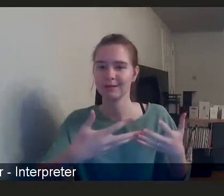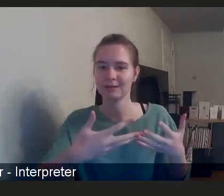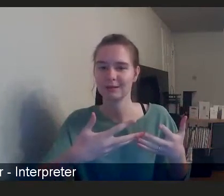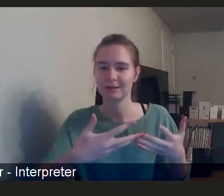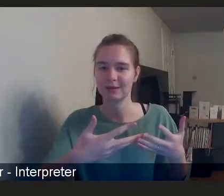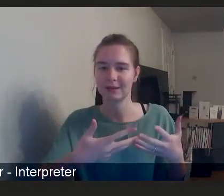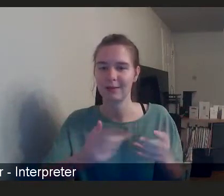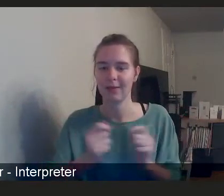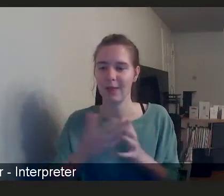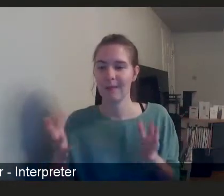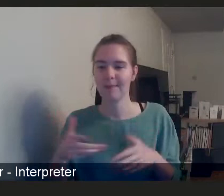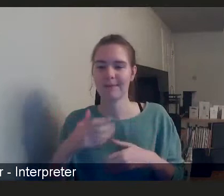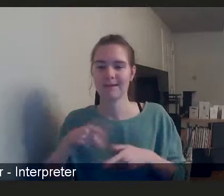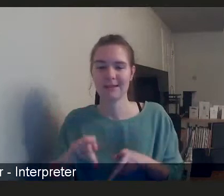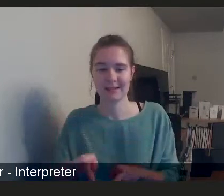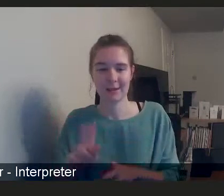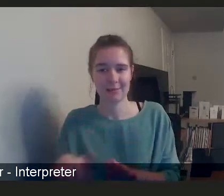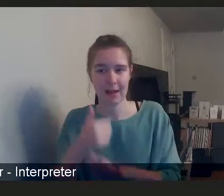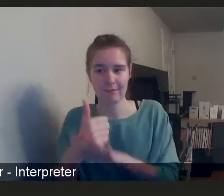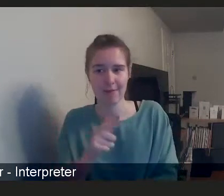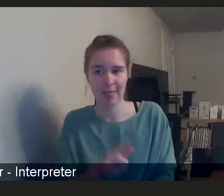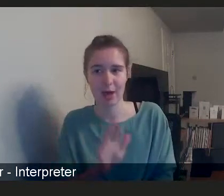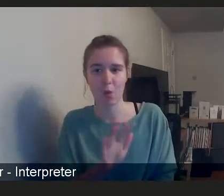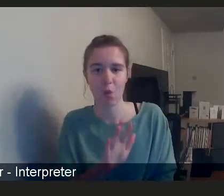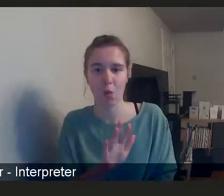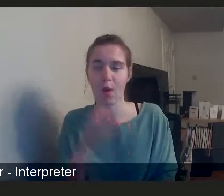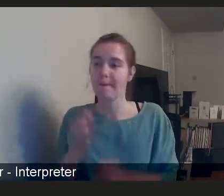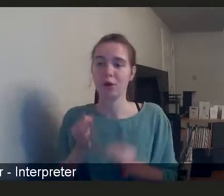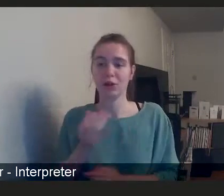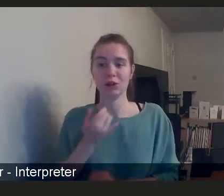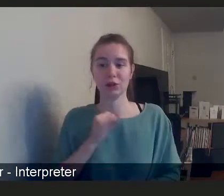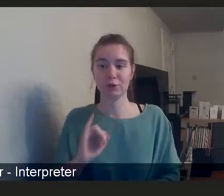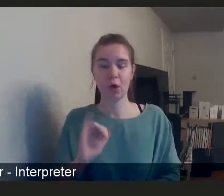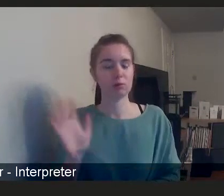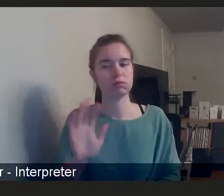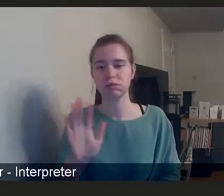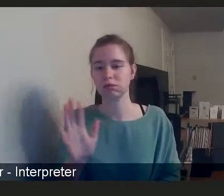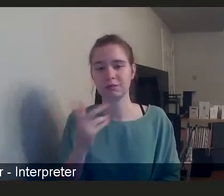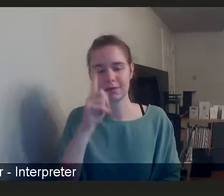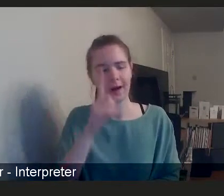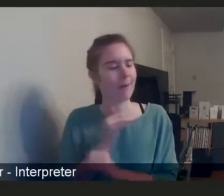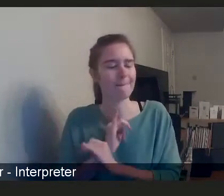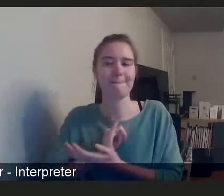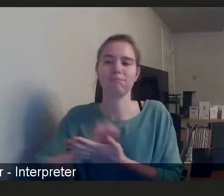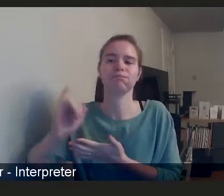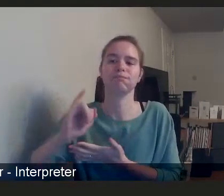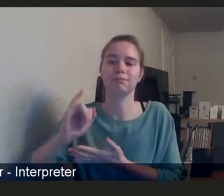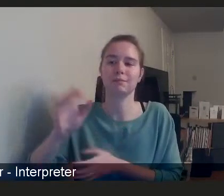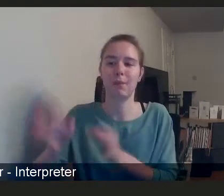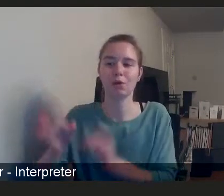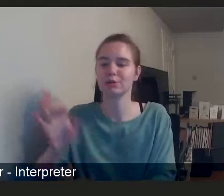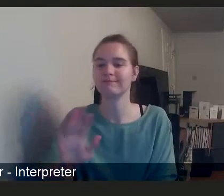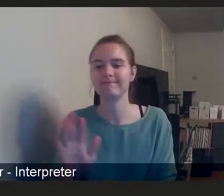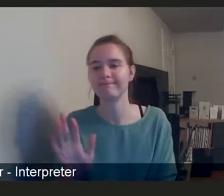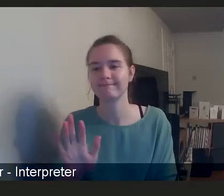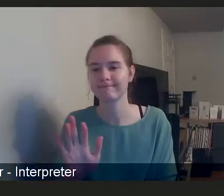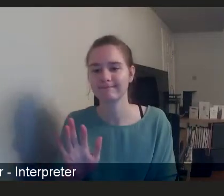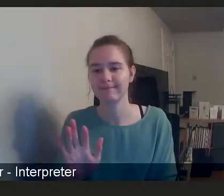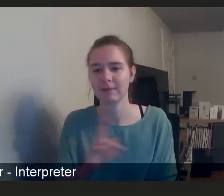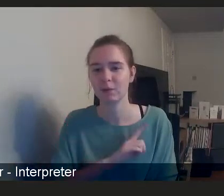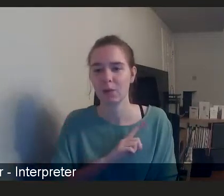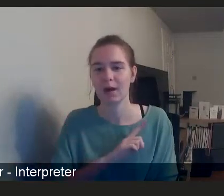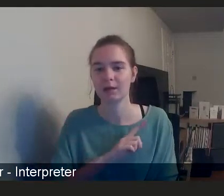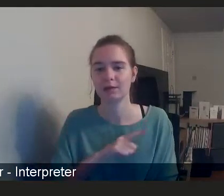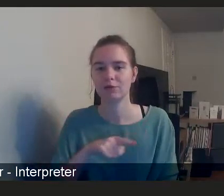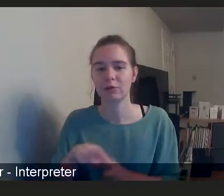not really set up for. And that's not politicians fault. You can't blame politicians for delivering for